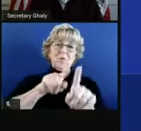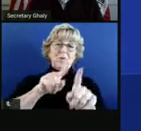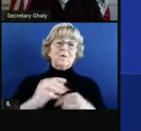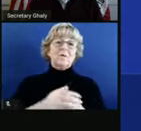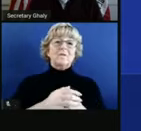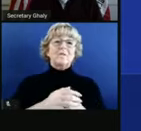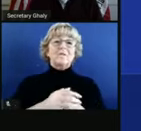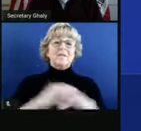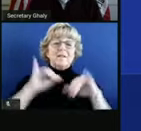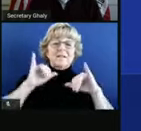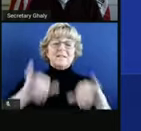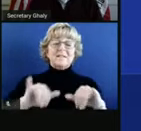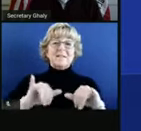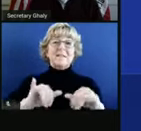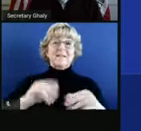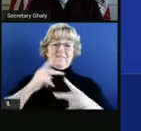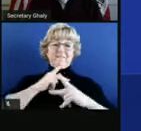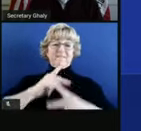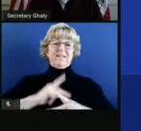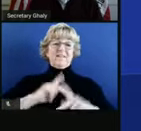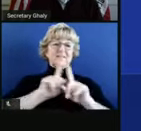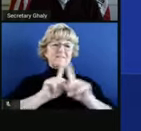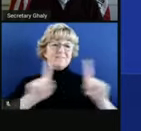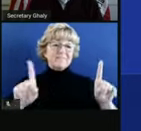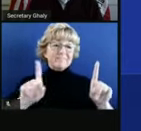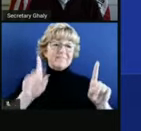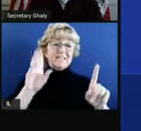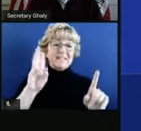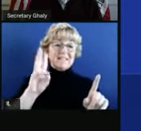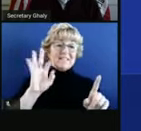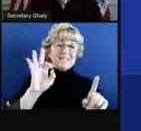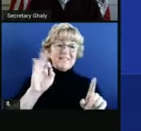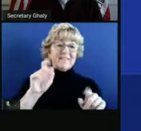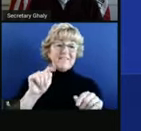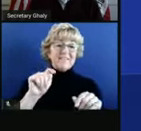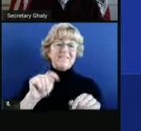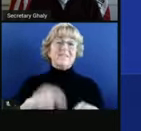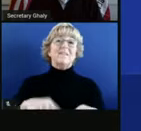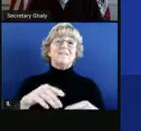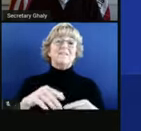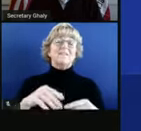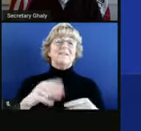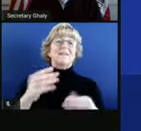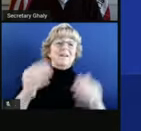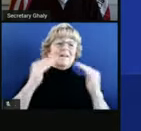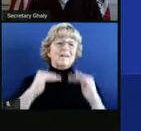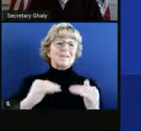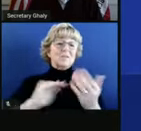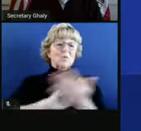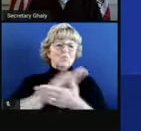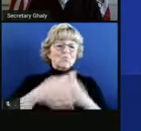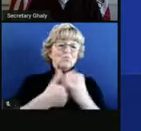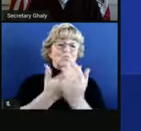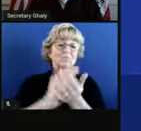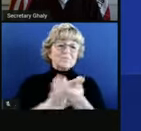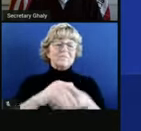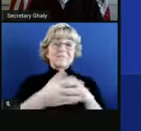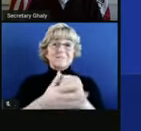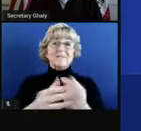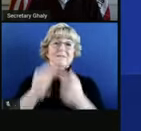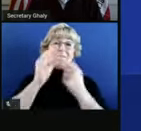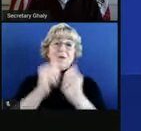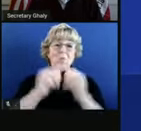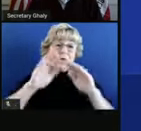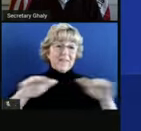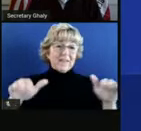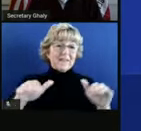that physical distance, six feet or more. Wash your hands. Important with the kids who are going to be mixing and touching things. Many